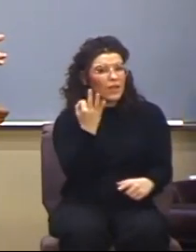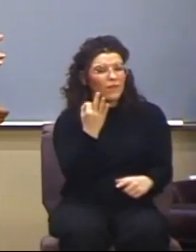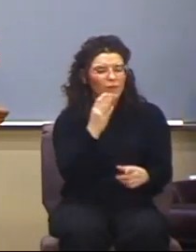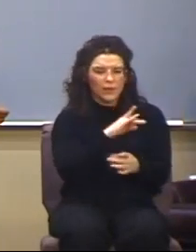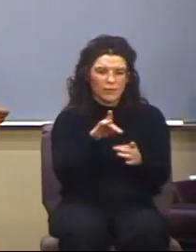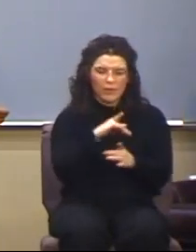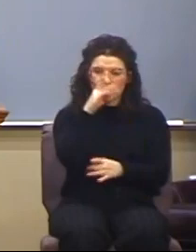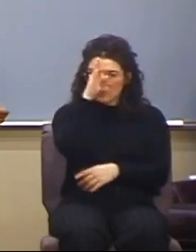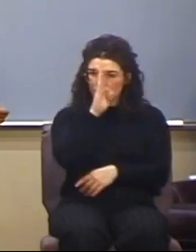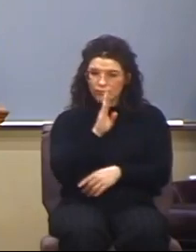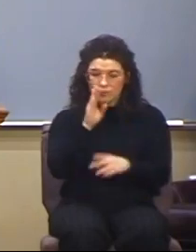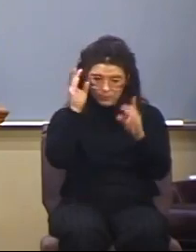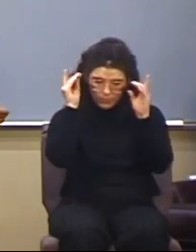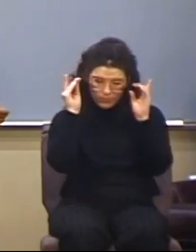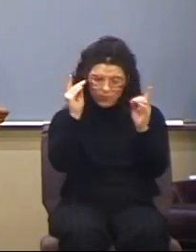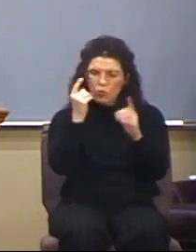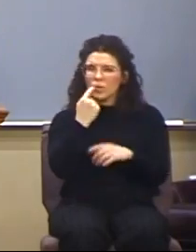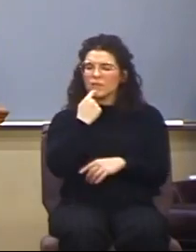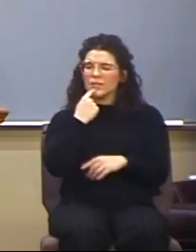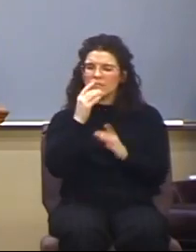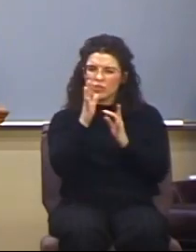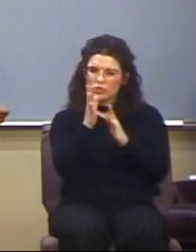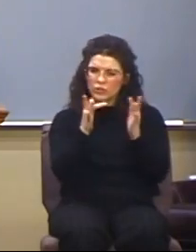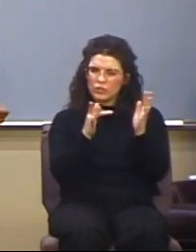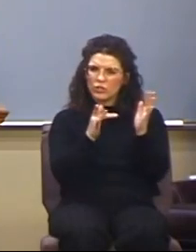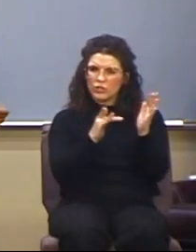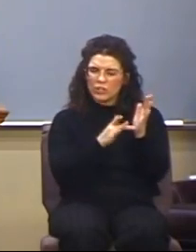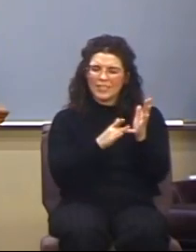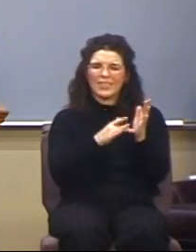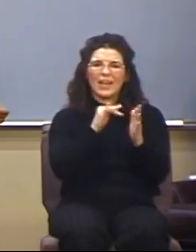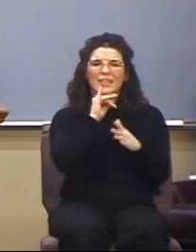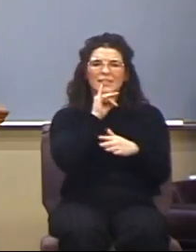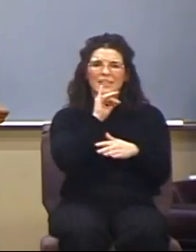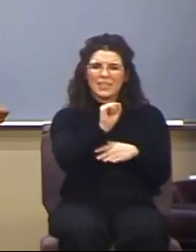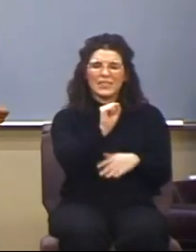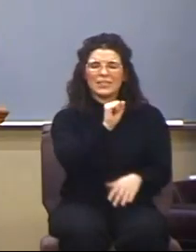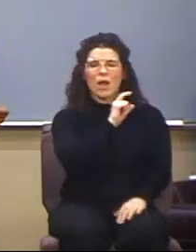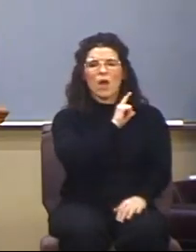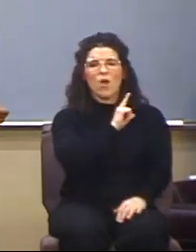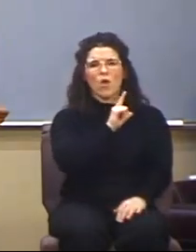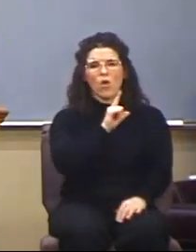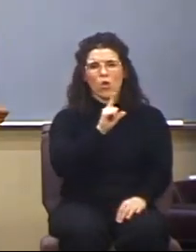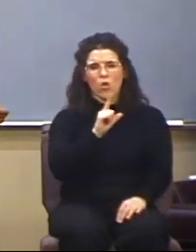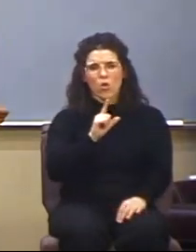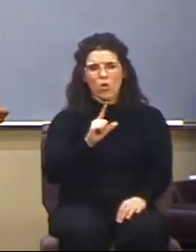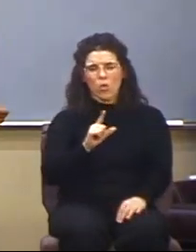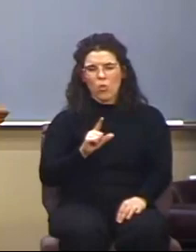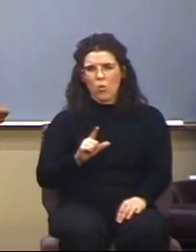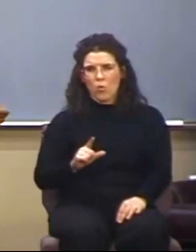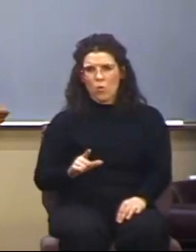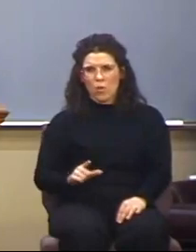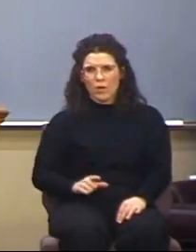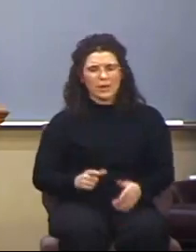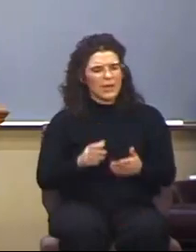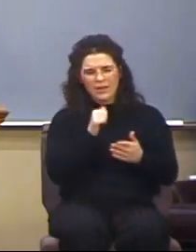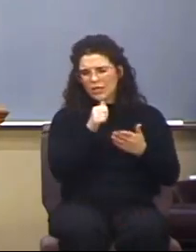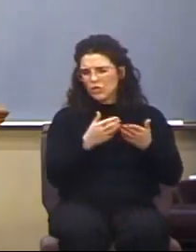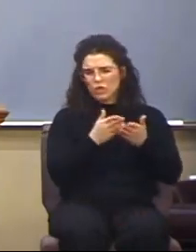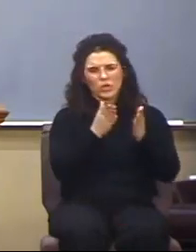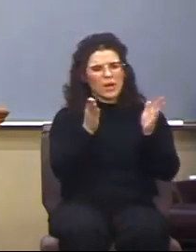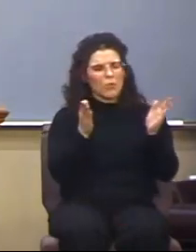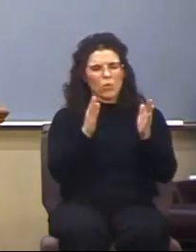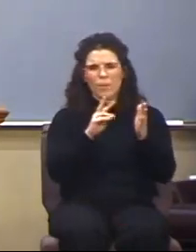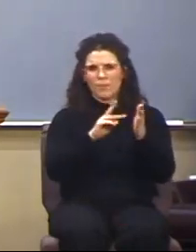God, the doctrine would say Jesus is Lord. Now, not in a general sense. We understand